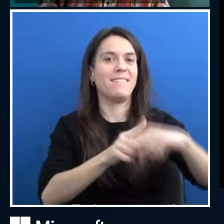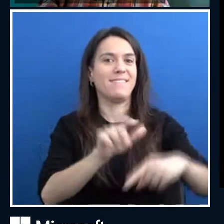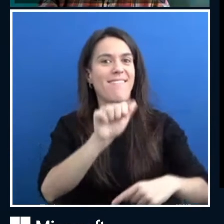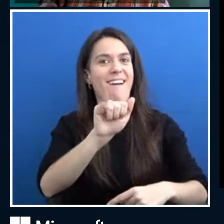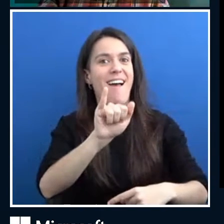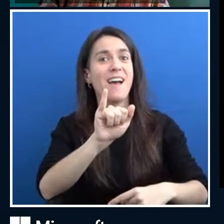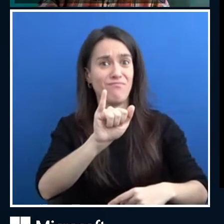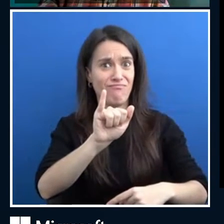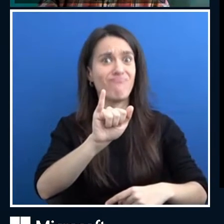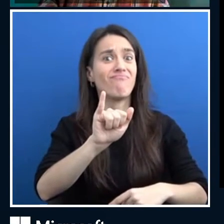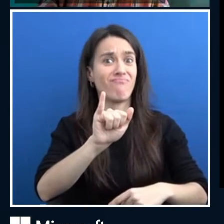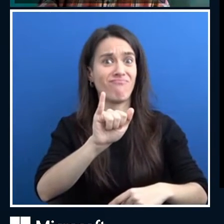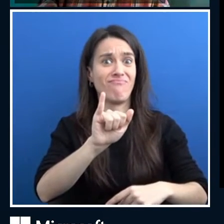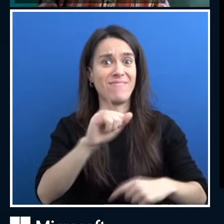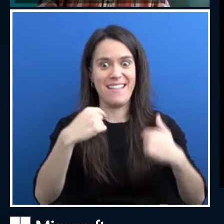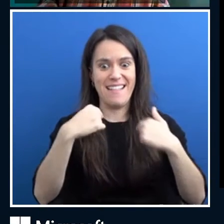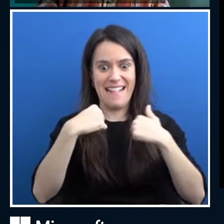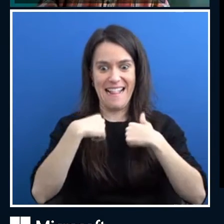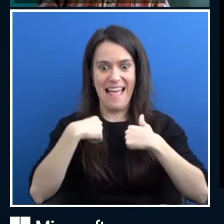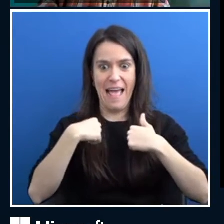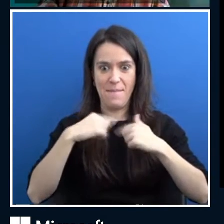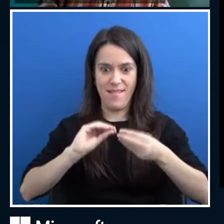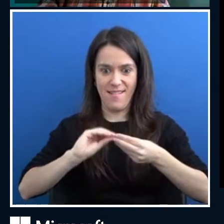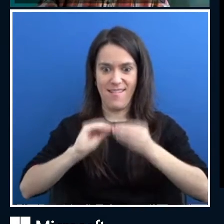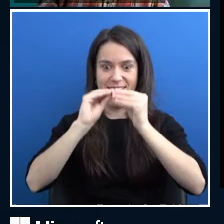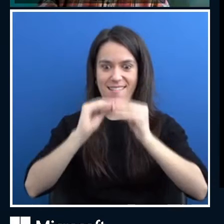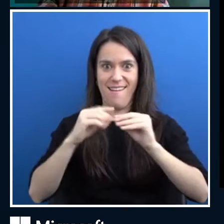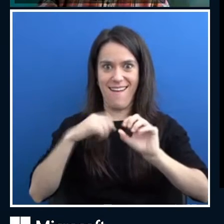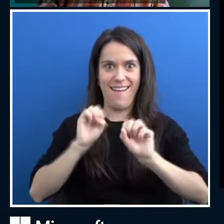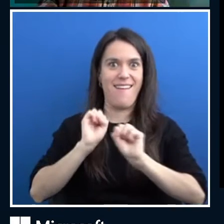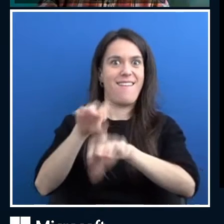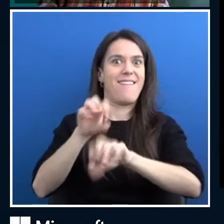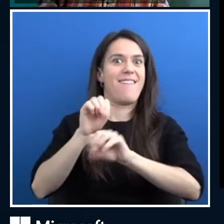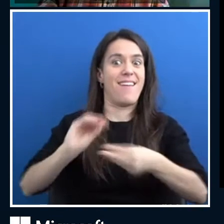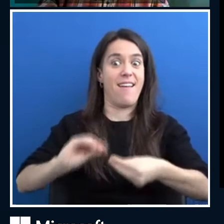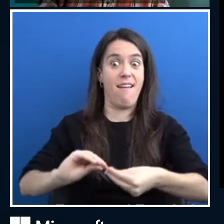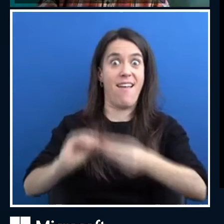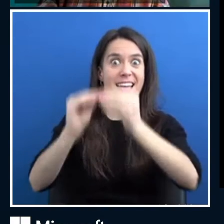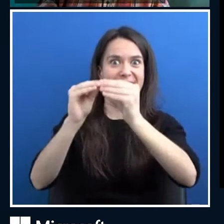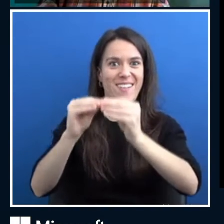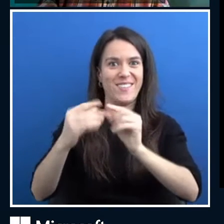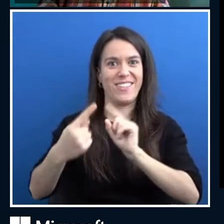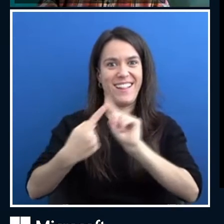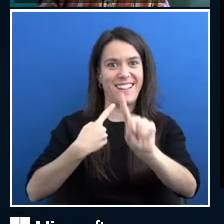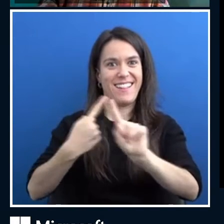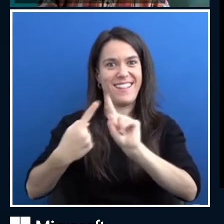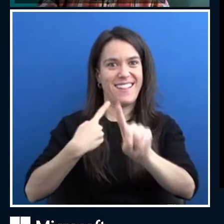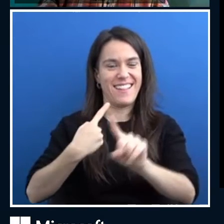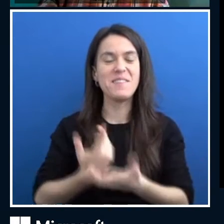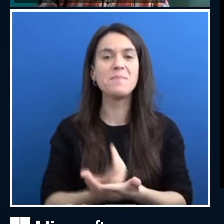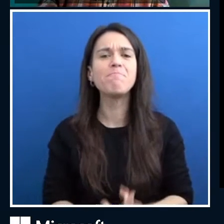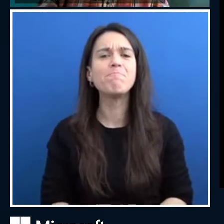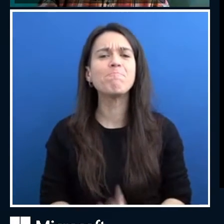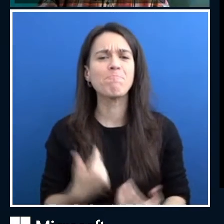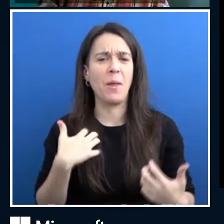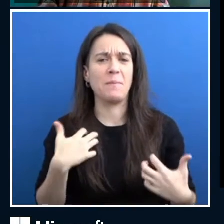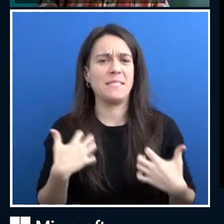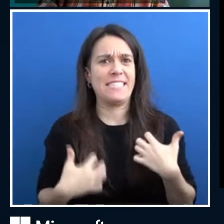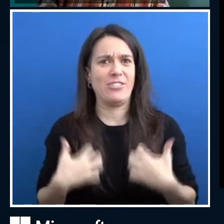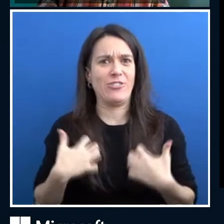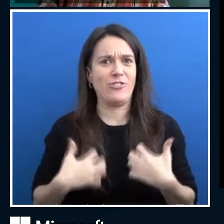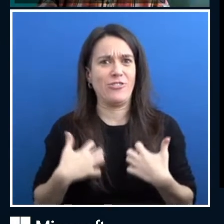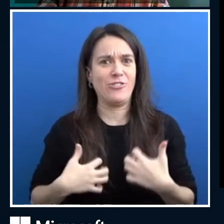of what we are building. And interestingly, I had the opportunity to take to watch a talk that